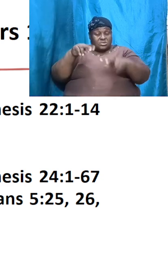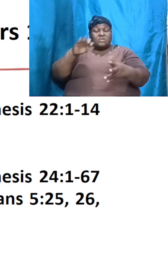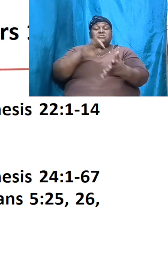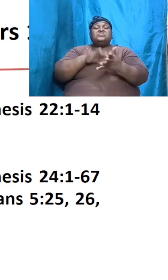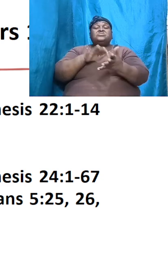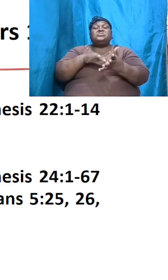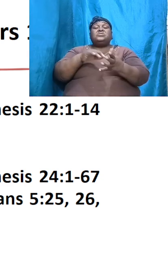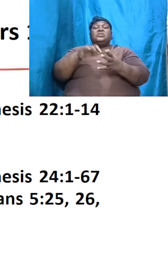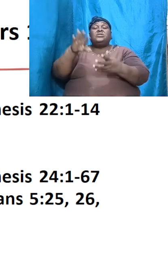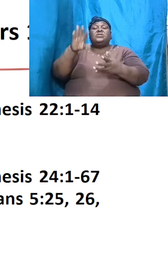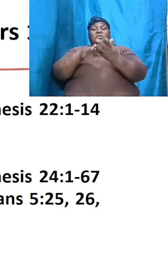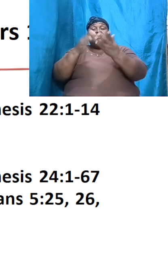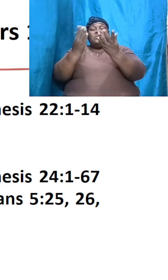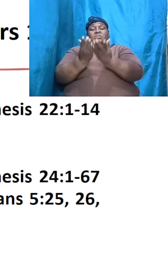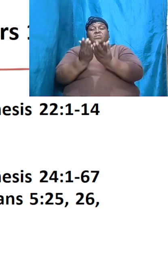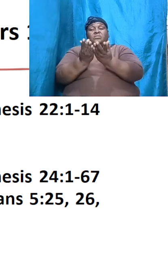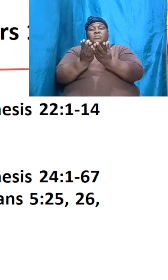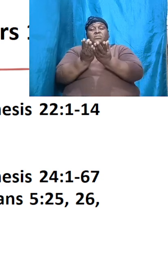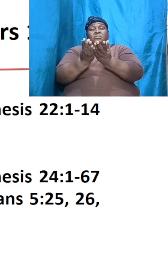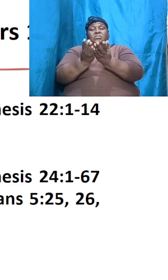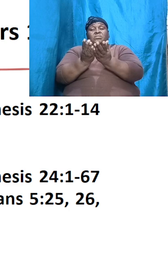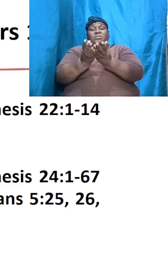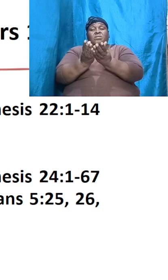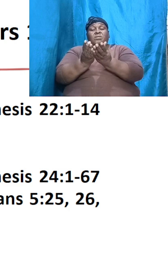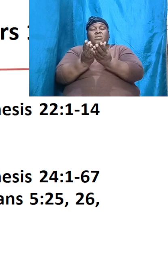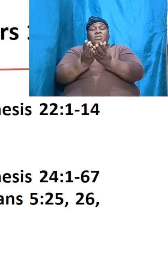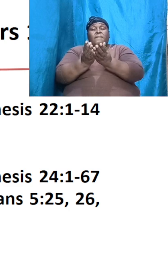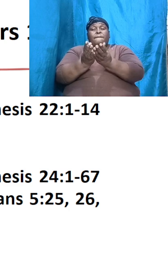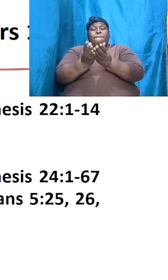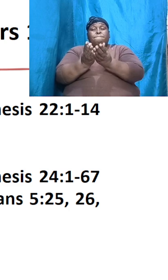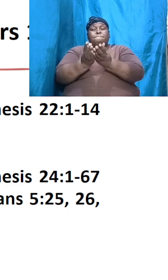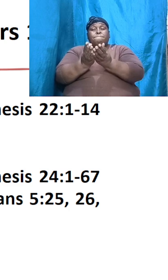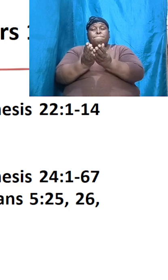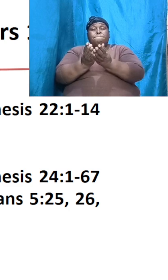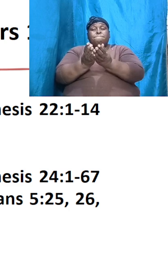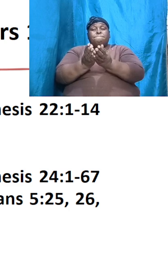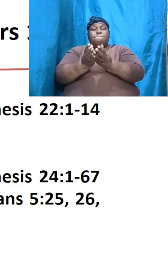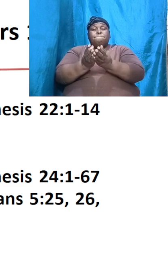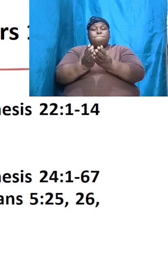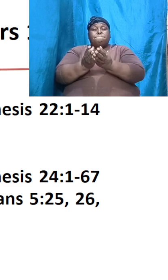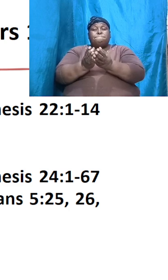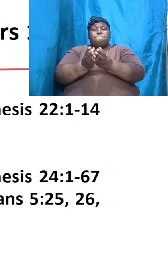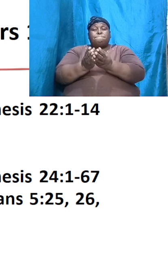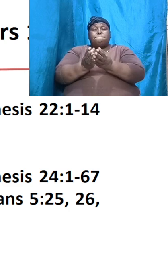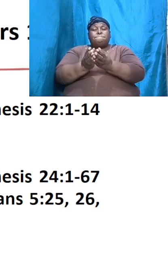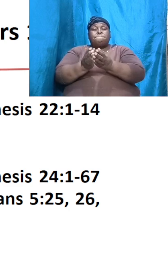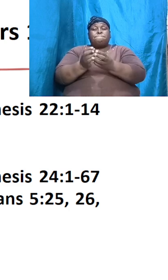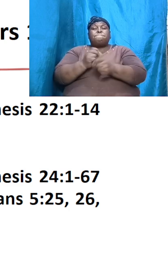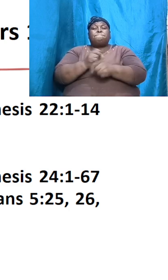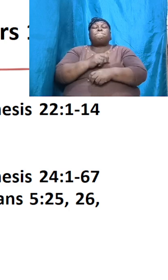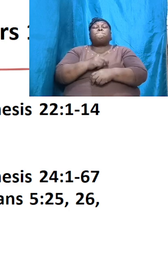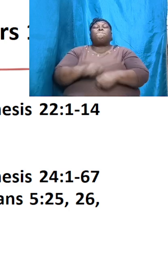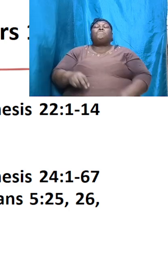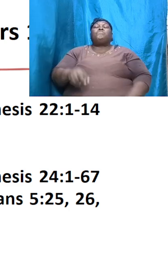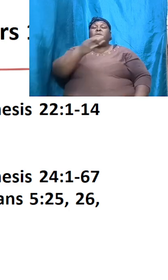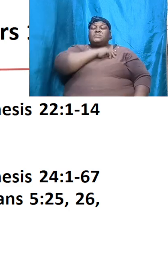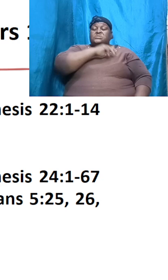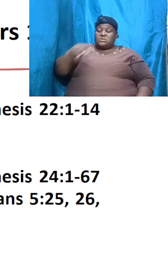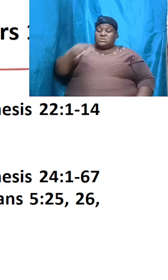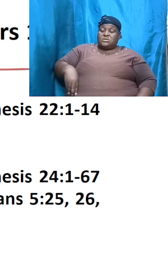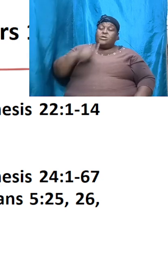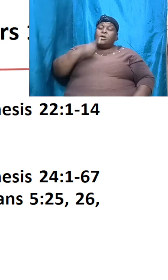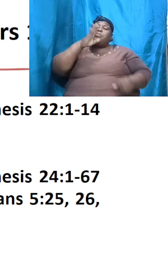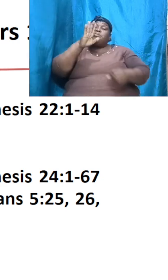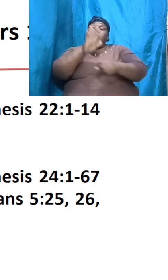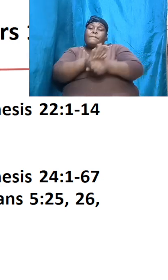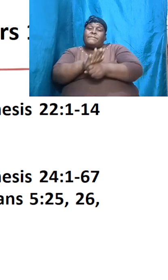seeing messianic promises earlier earlier we made mention of Genesis chapter 3 and verse 15 we